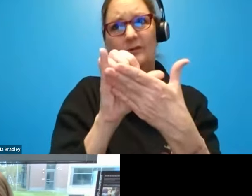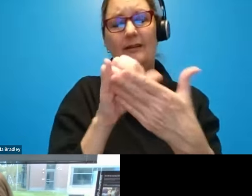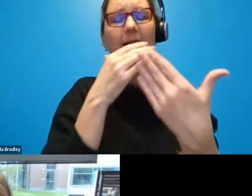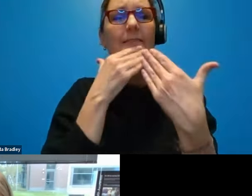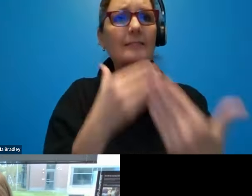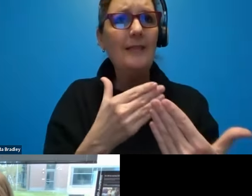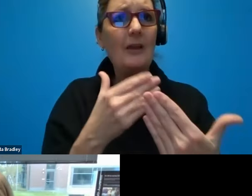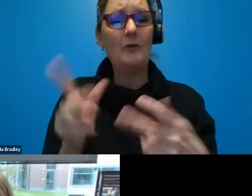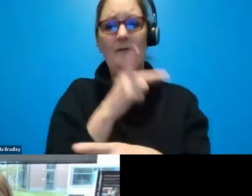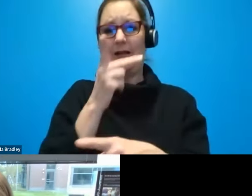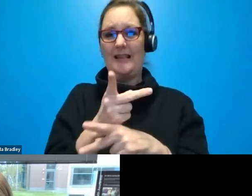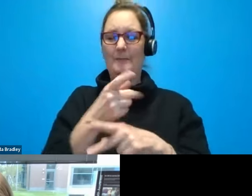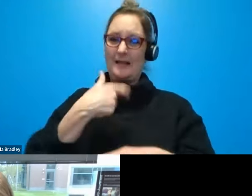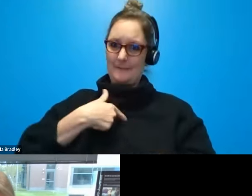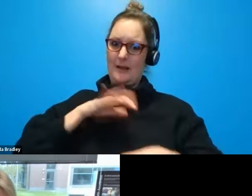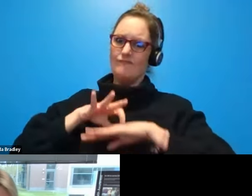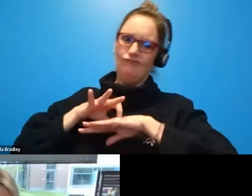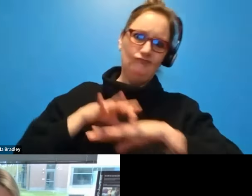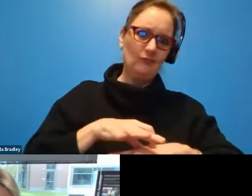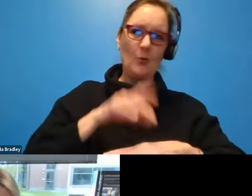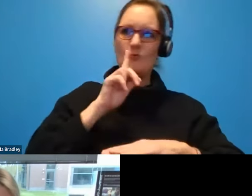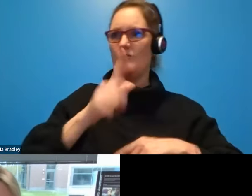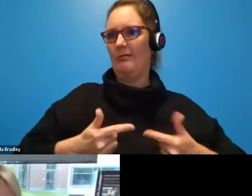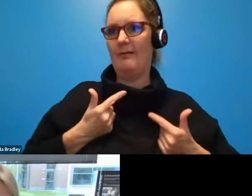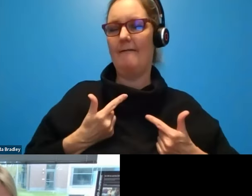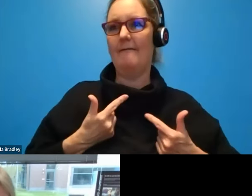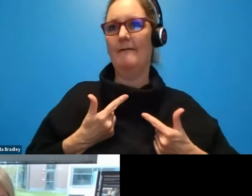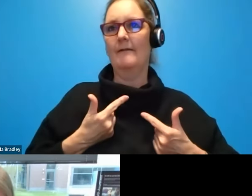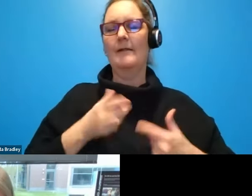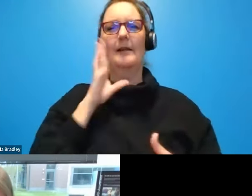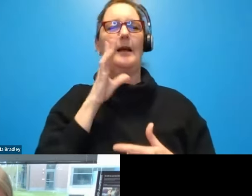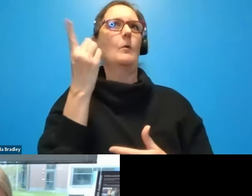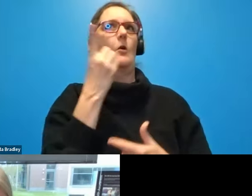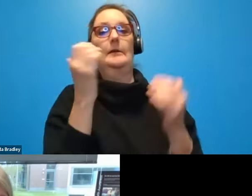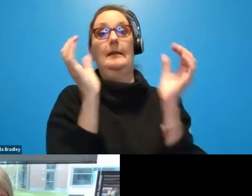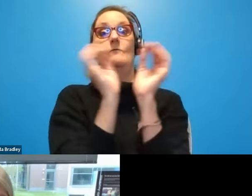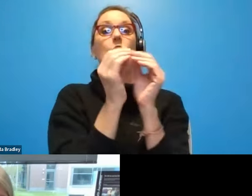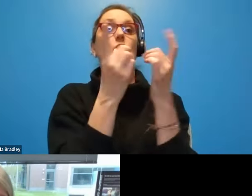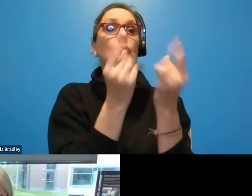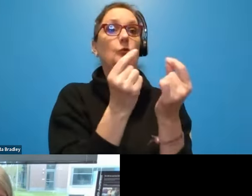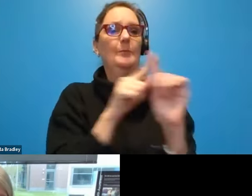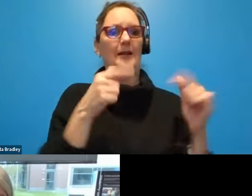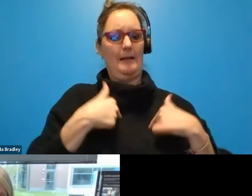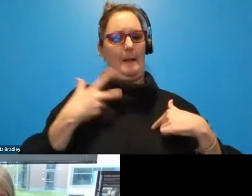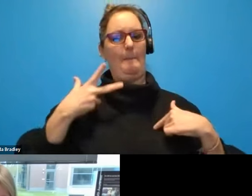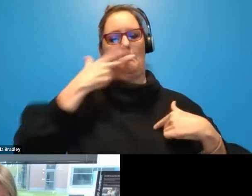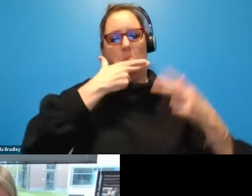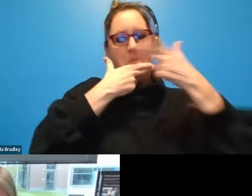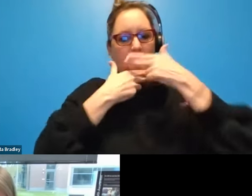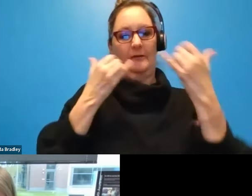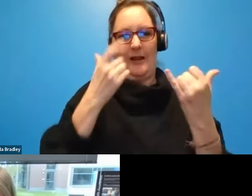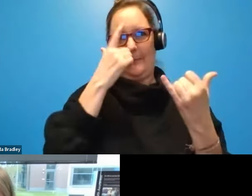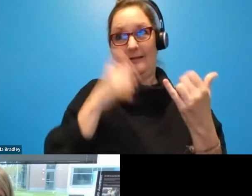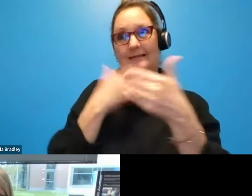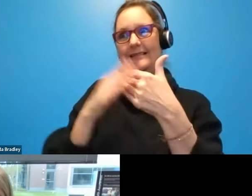And I know that there's always more to do. But really, I want to shut up because you've got one of my heroes